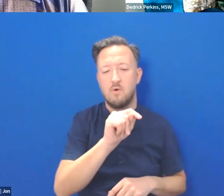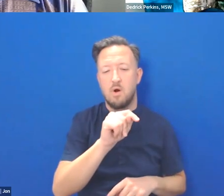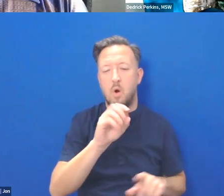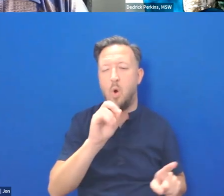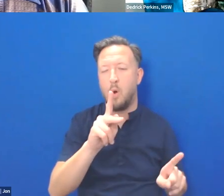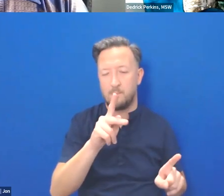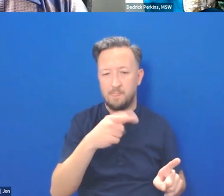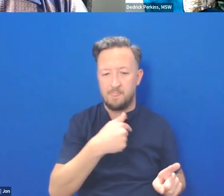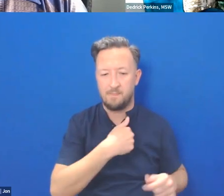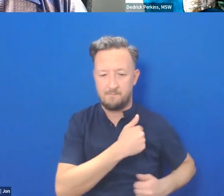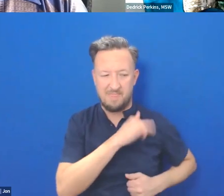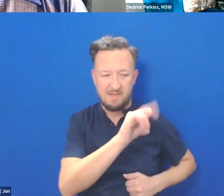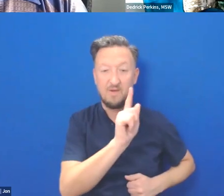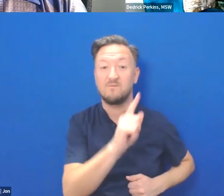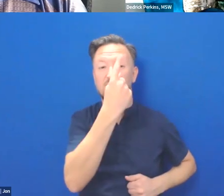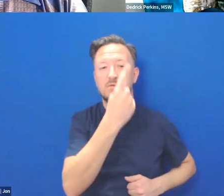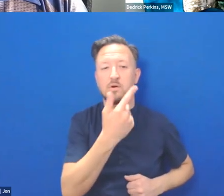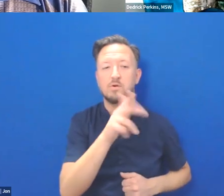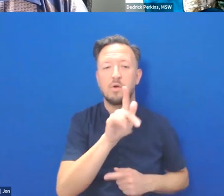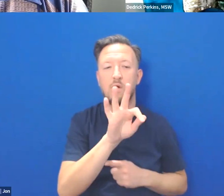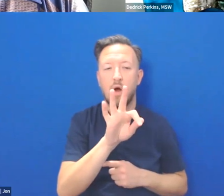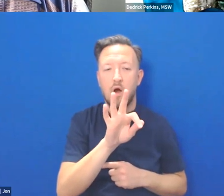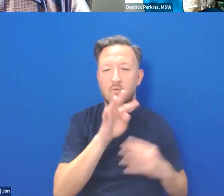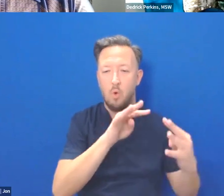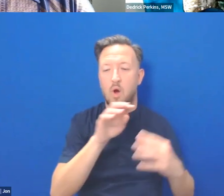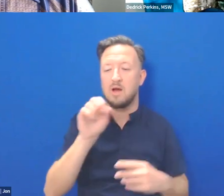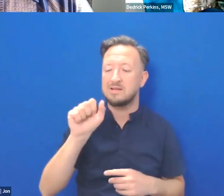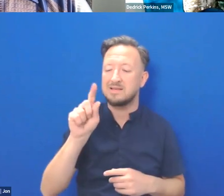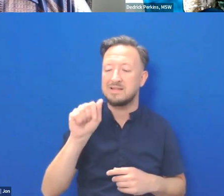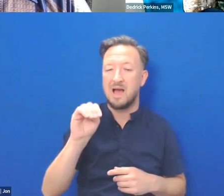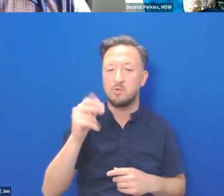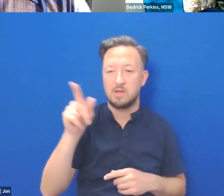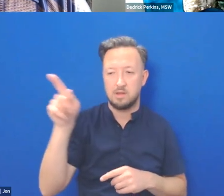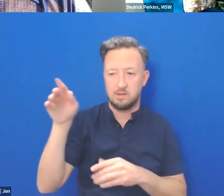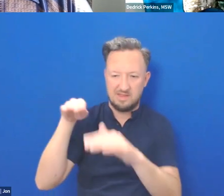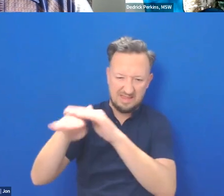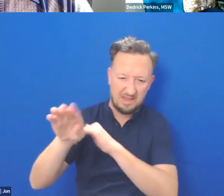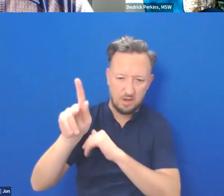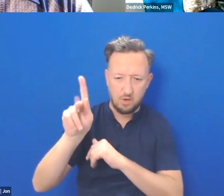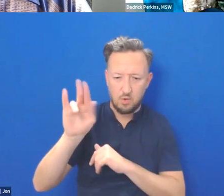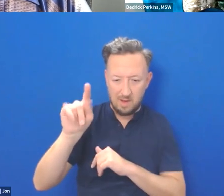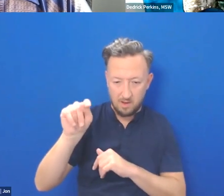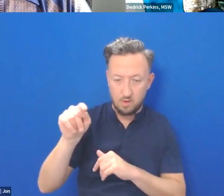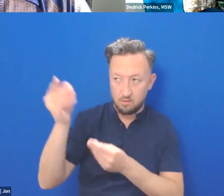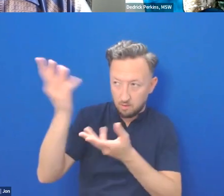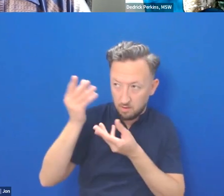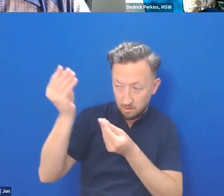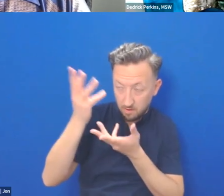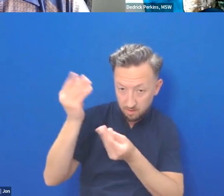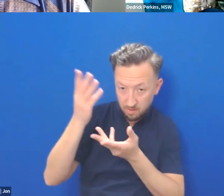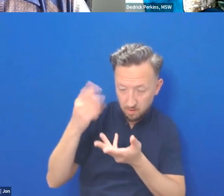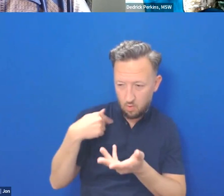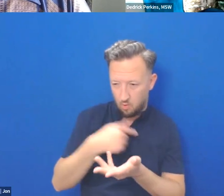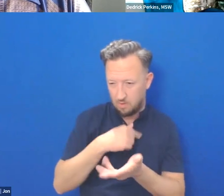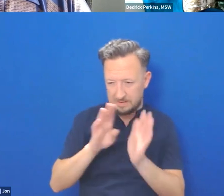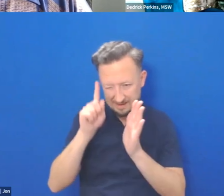That's the first Gulf War when Saddam Hussein invaded Kuwait. We're getting live intel coming in. And we're actually using that intel to develop